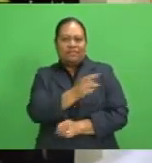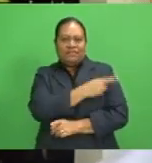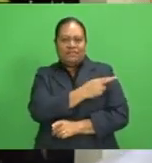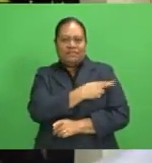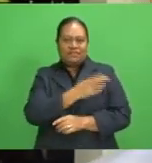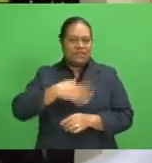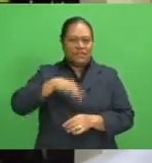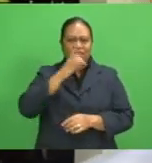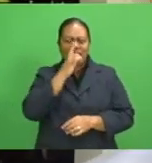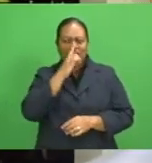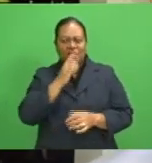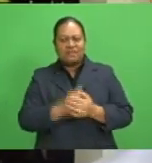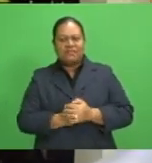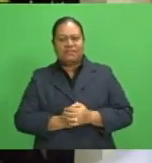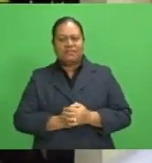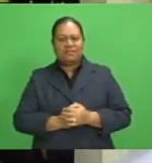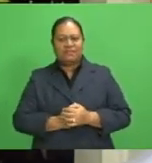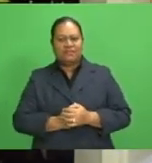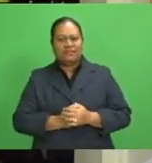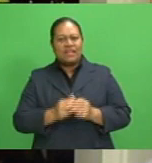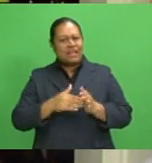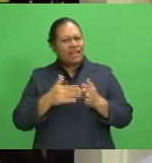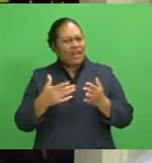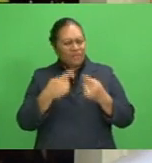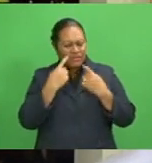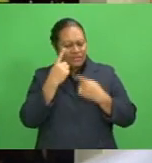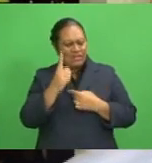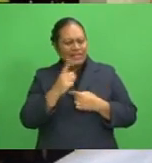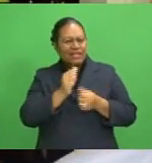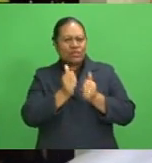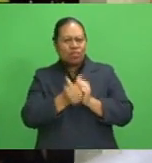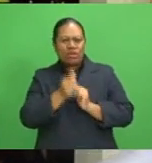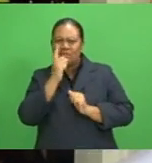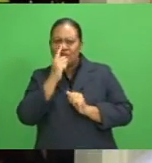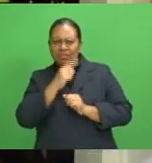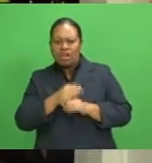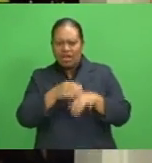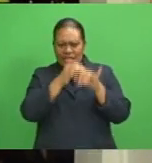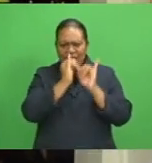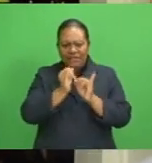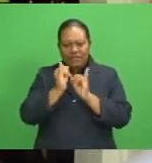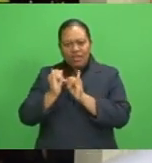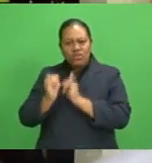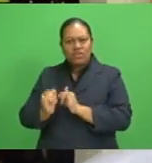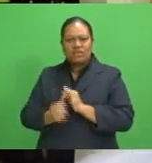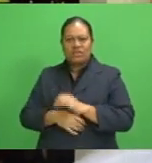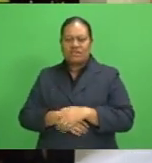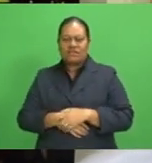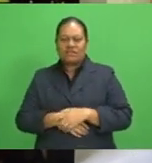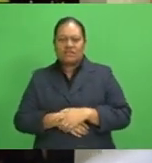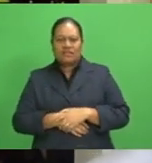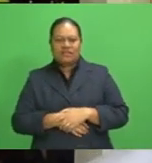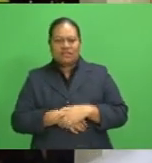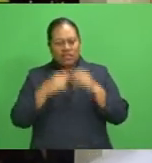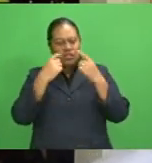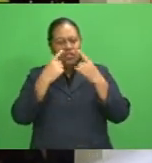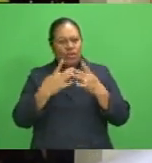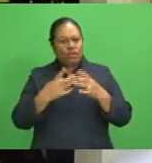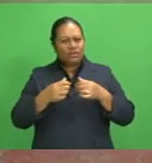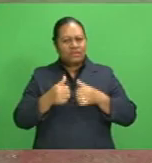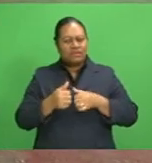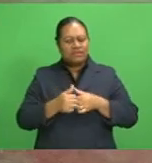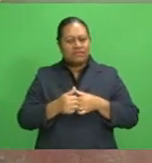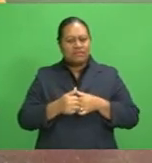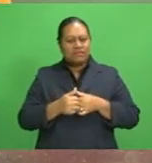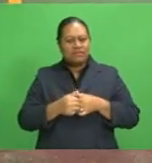recognizing what sports people individually and collectively, the role they play in